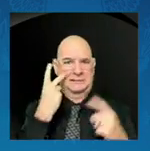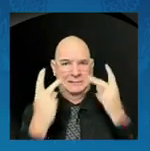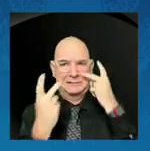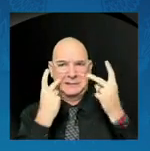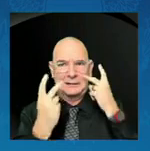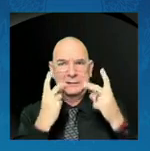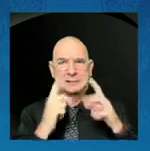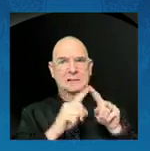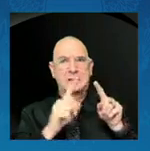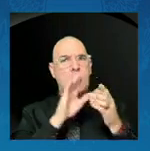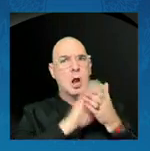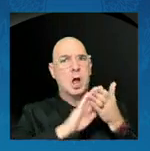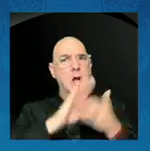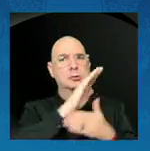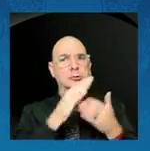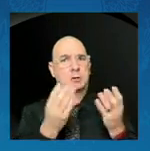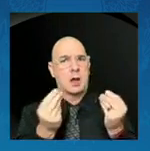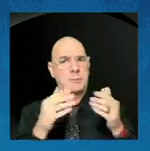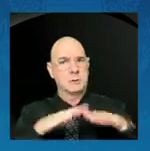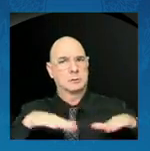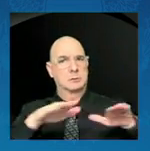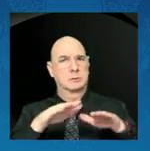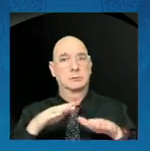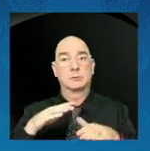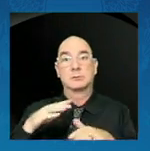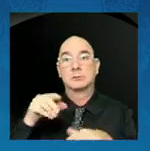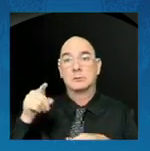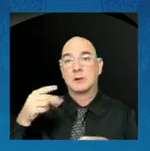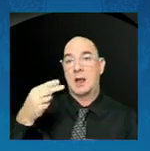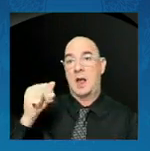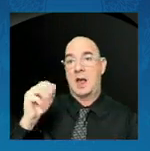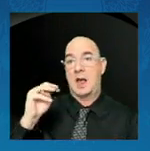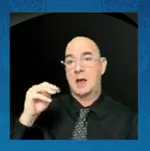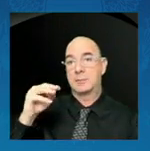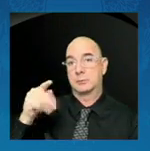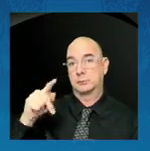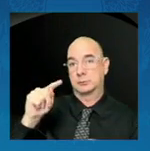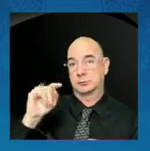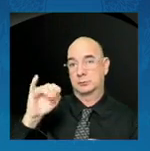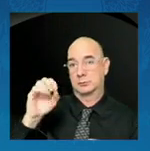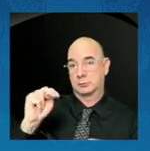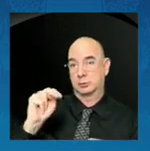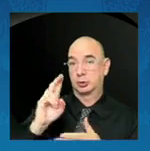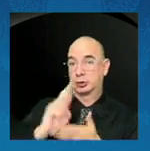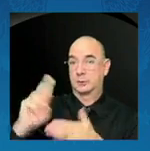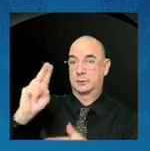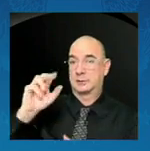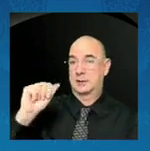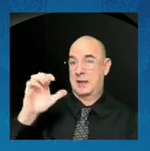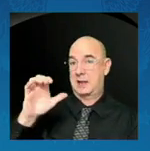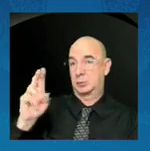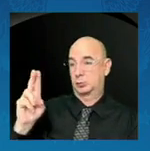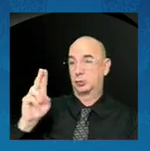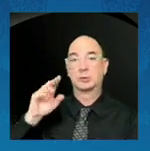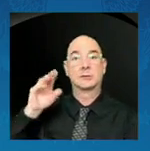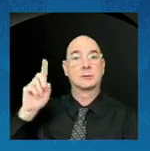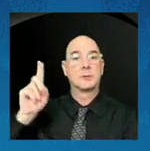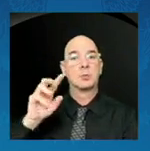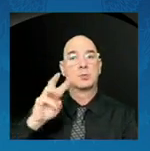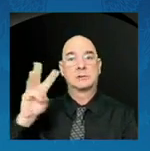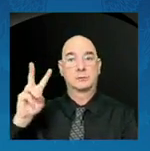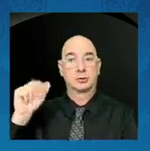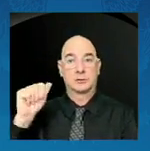University and HBCU in Virginia. Hampton University hosts a NASA mission,